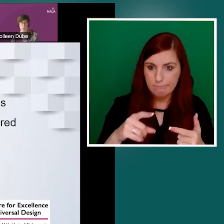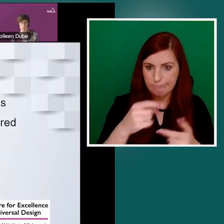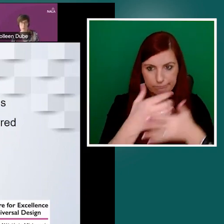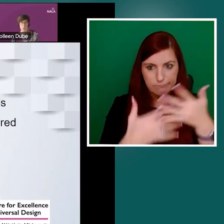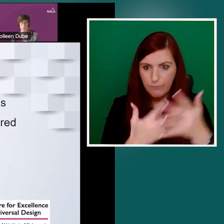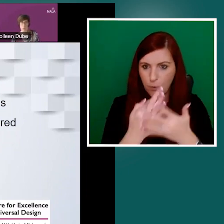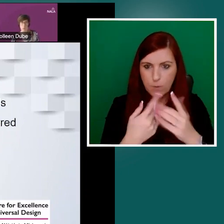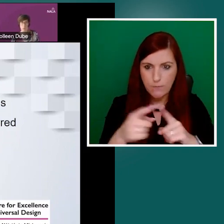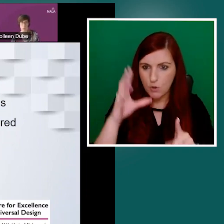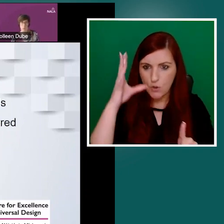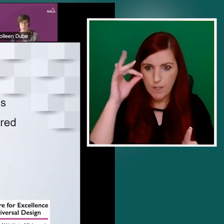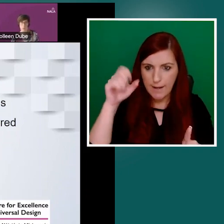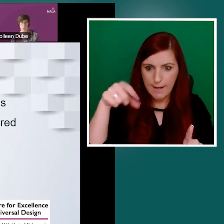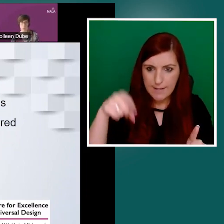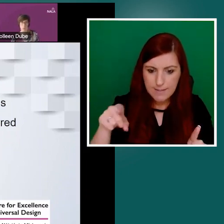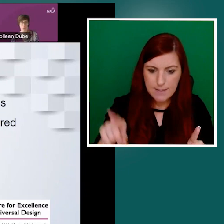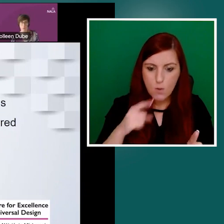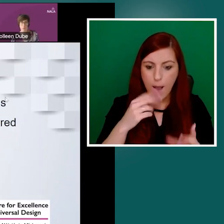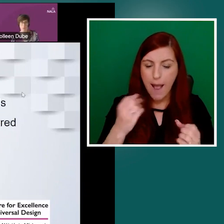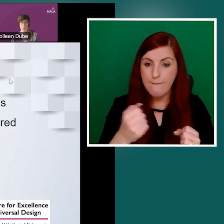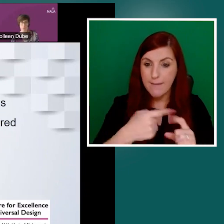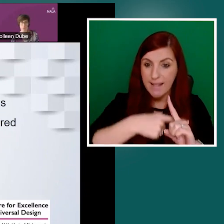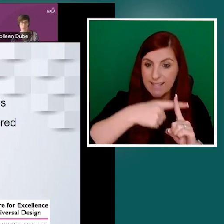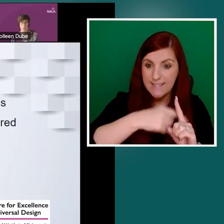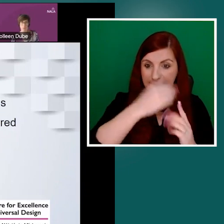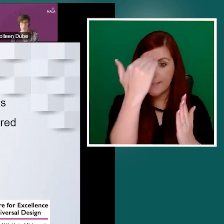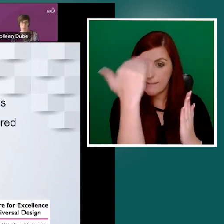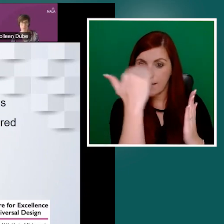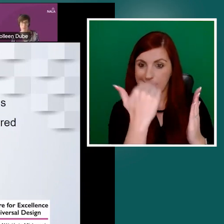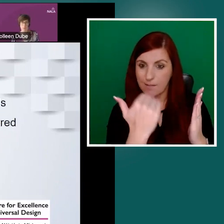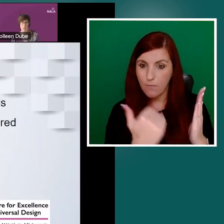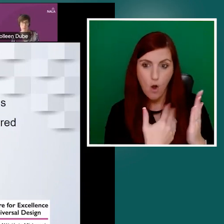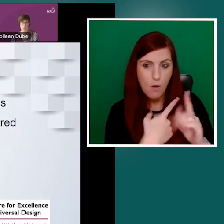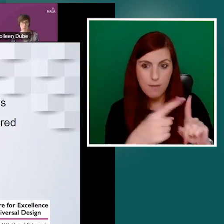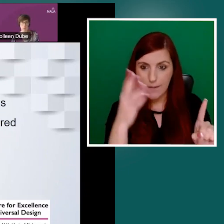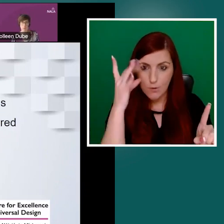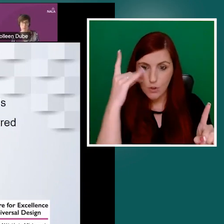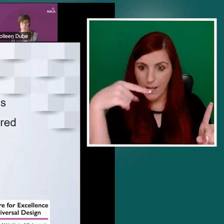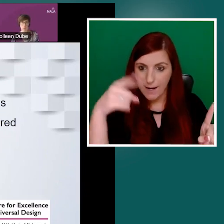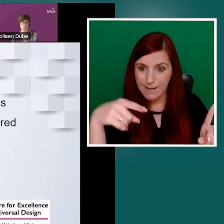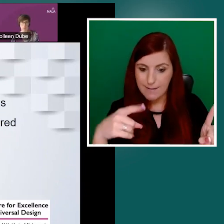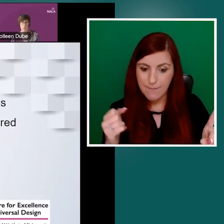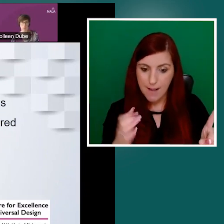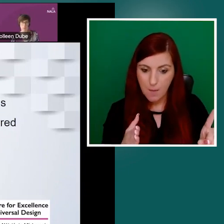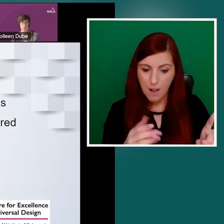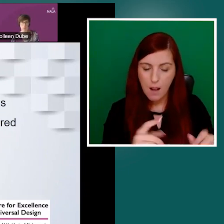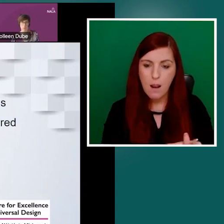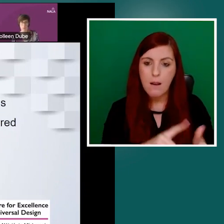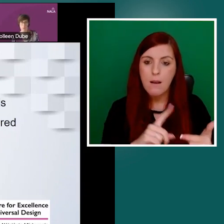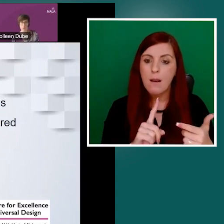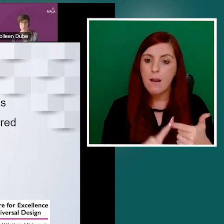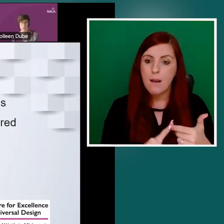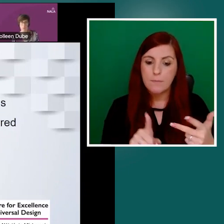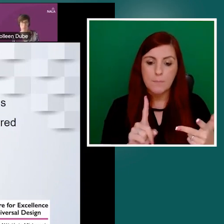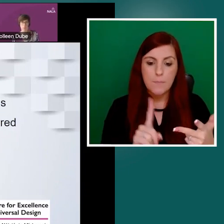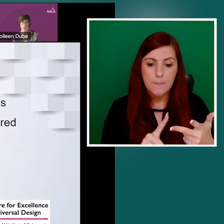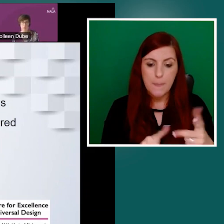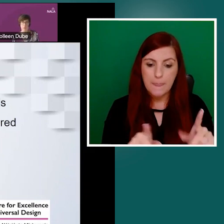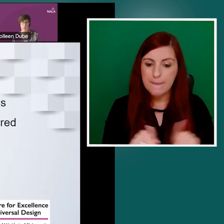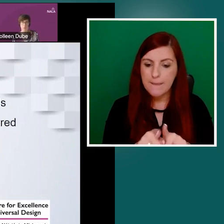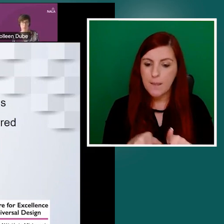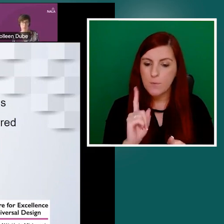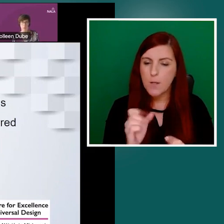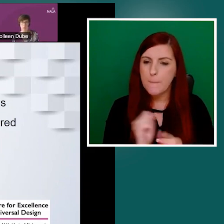In between these two versions of the toolkit, we had published a 2020 toolkit